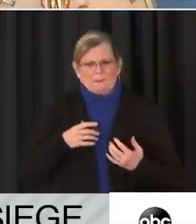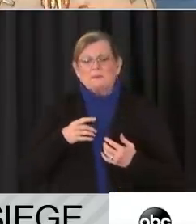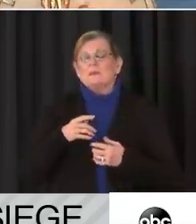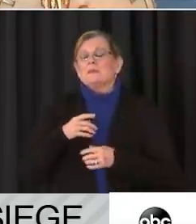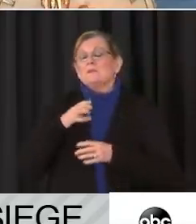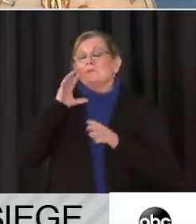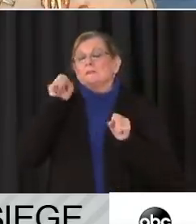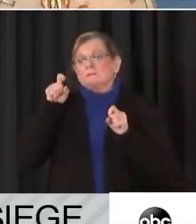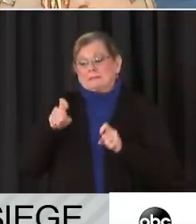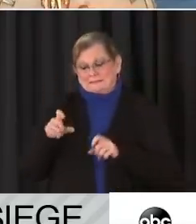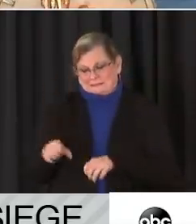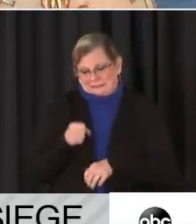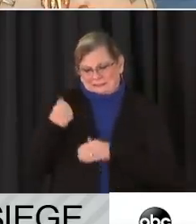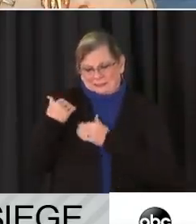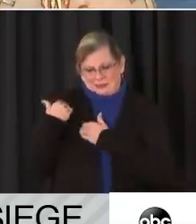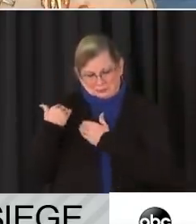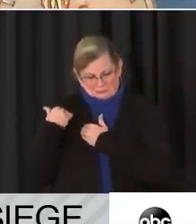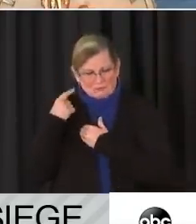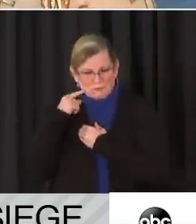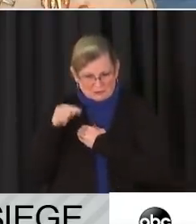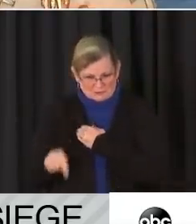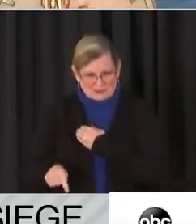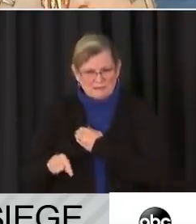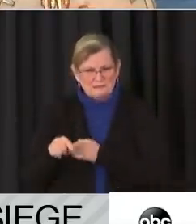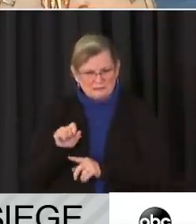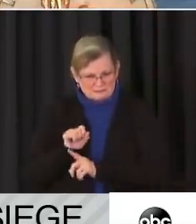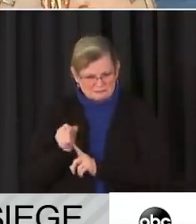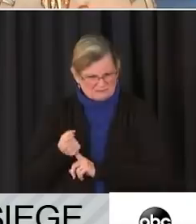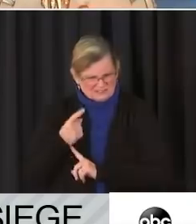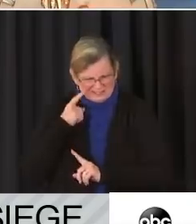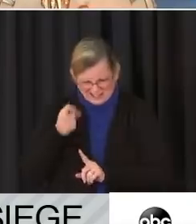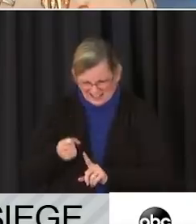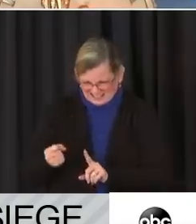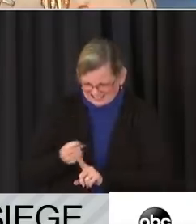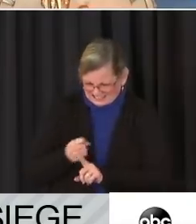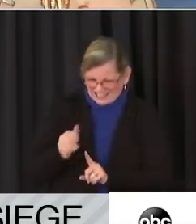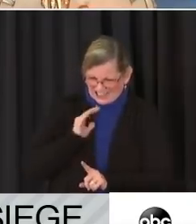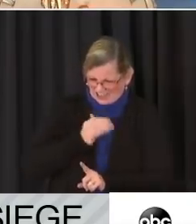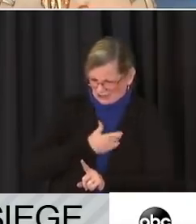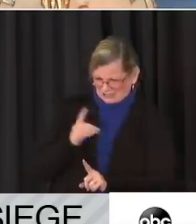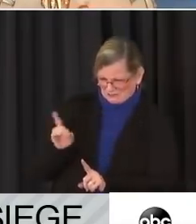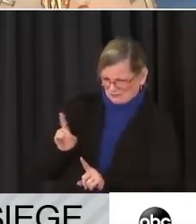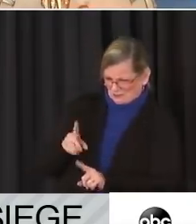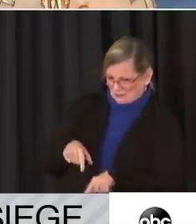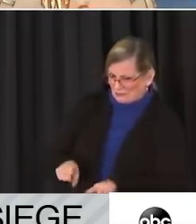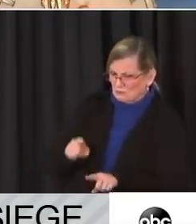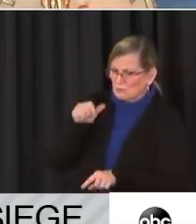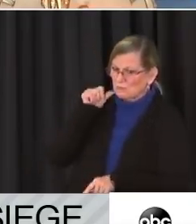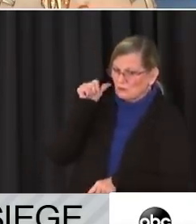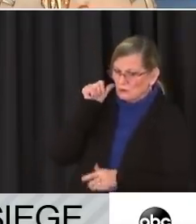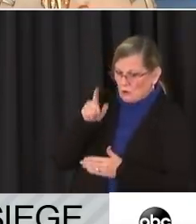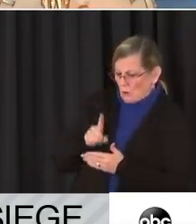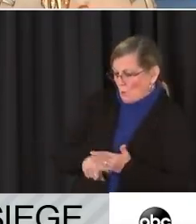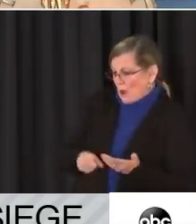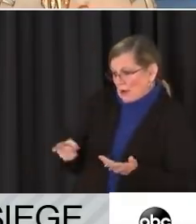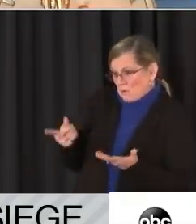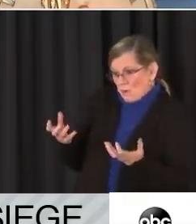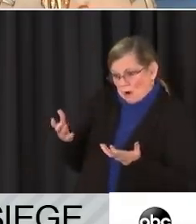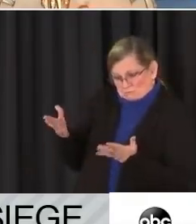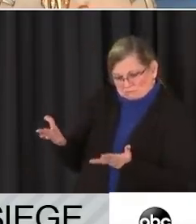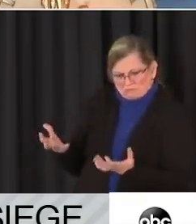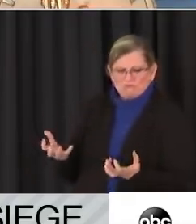accountable for this unprecedented attack on our democracy. What happened yesterday is what he wanted to happen,